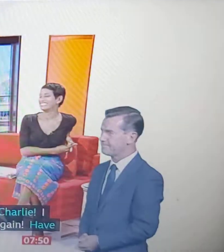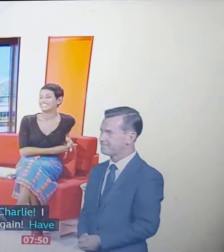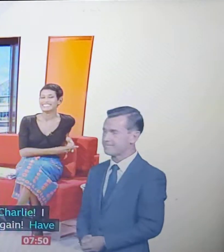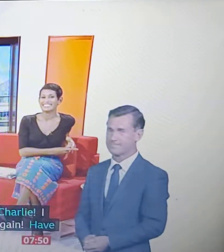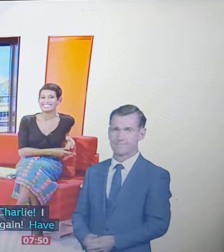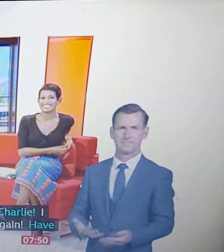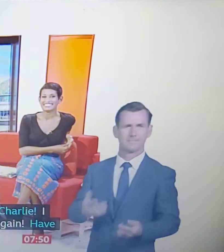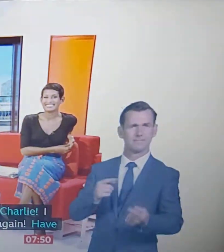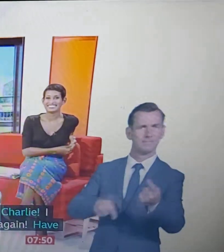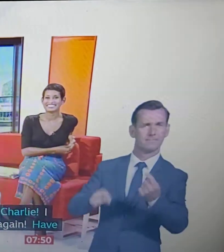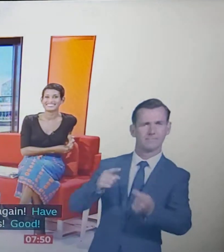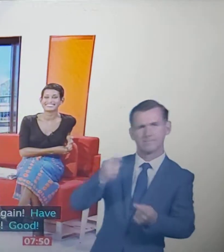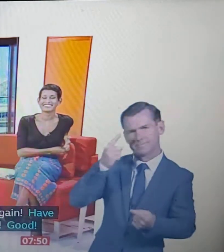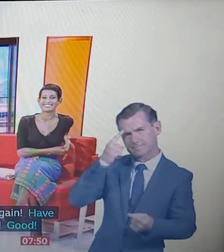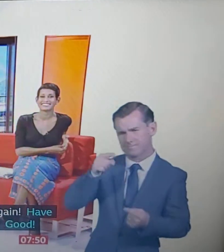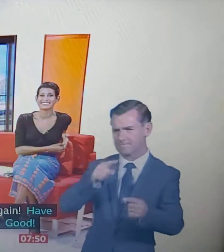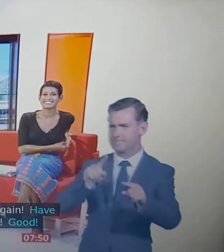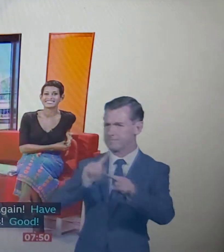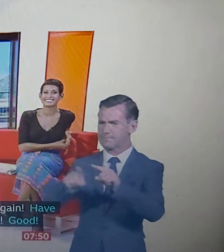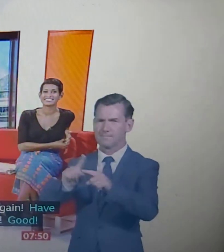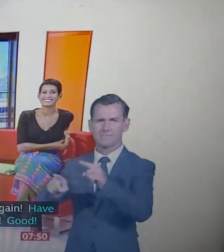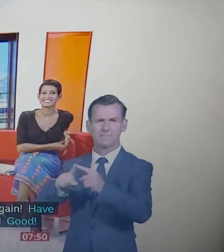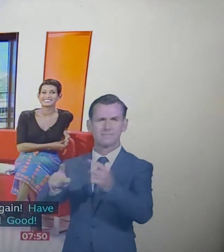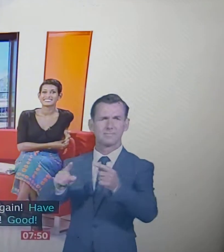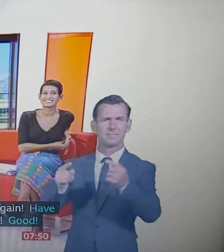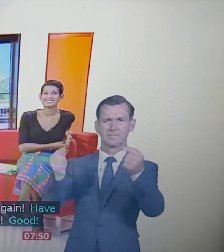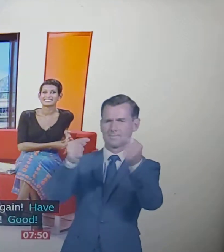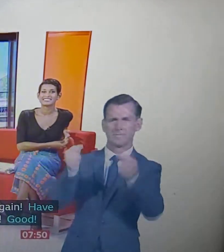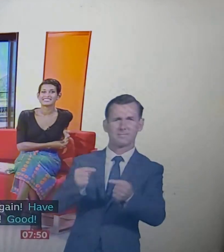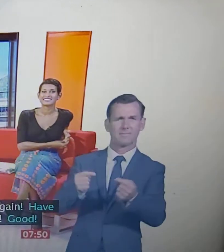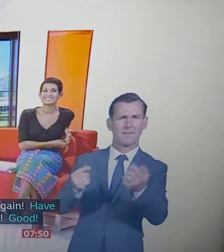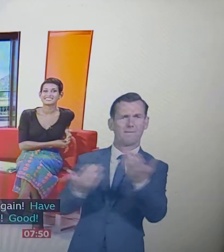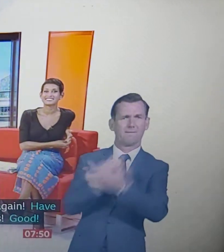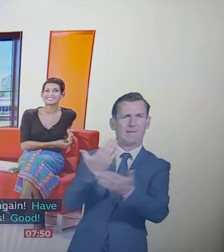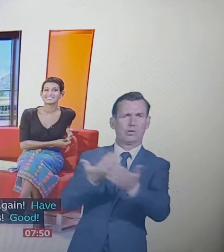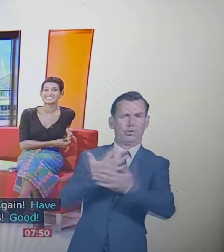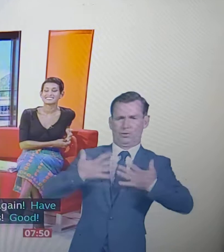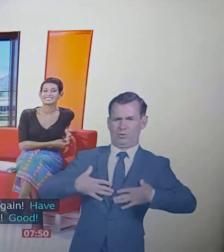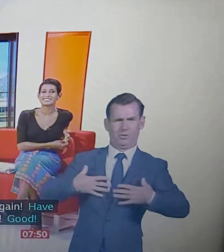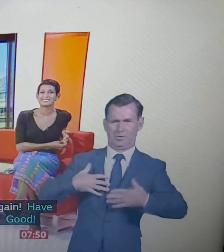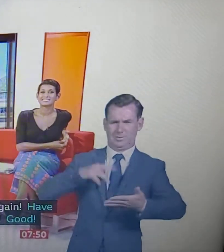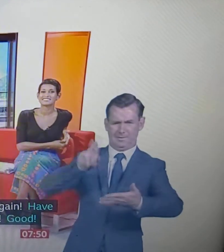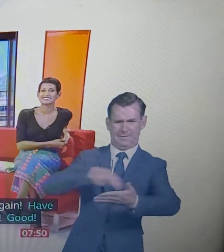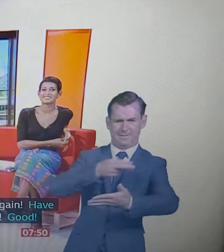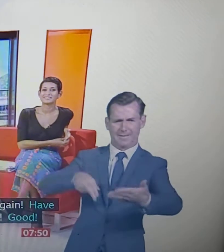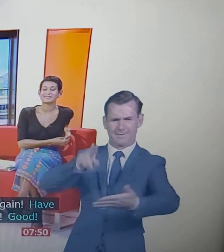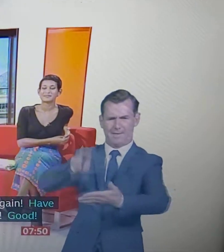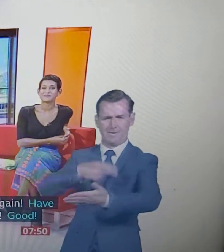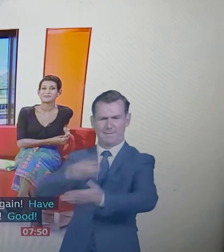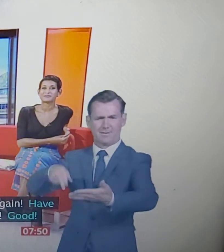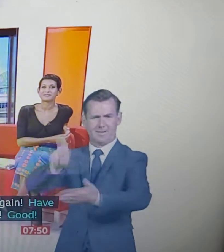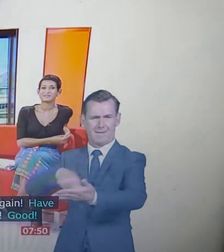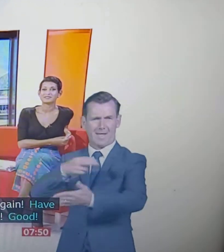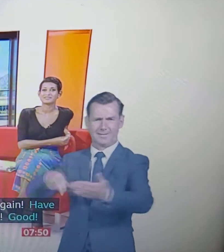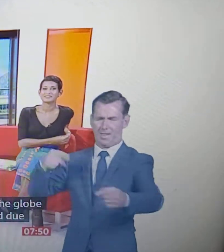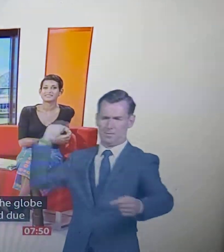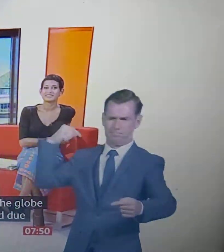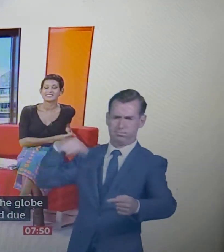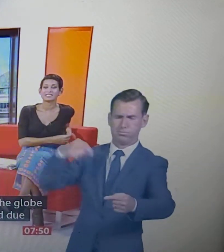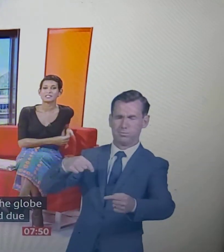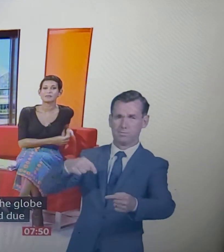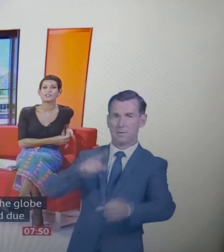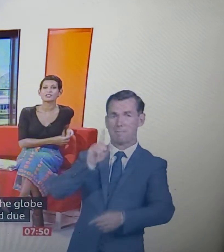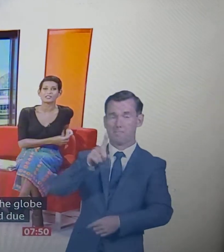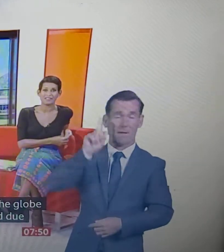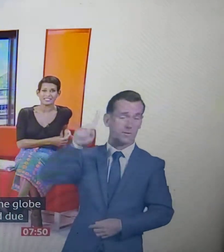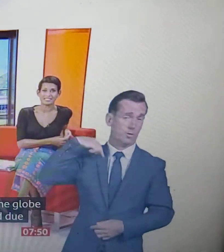Across the globe have been cancelled due to coronavirus, but London is to be the first city to launch its runway shows exclusively online.